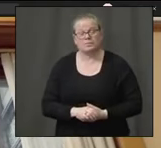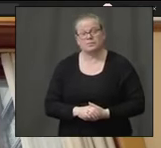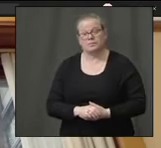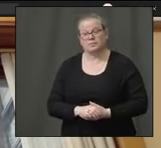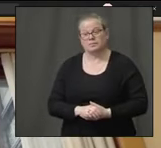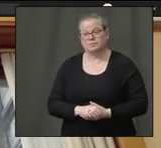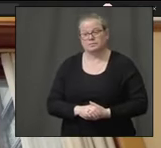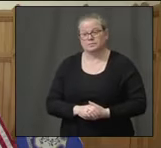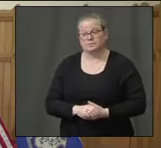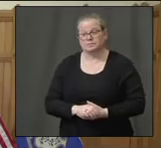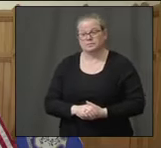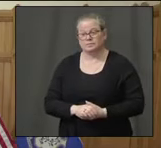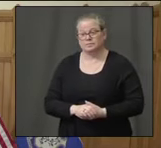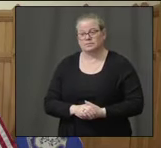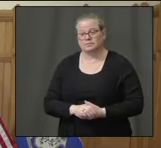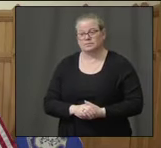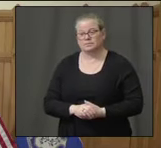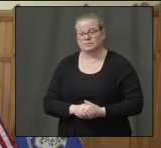I'll take that.